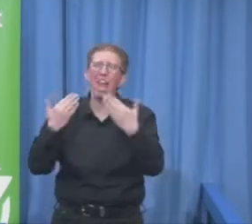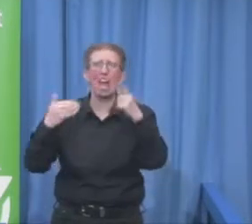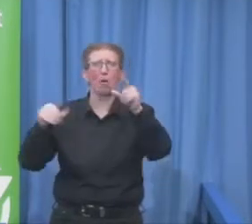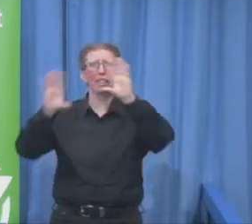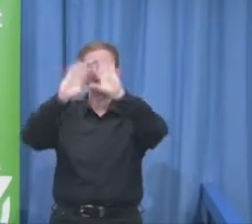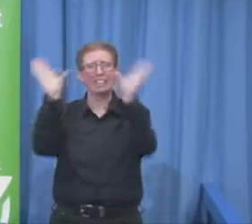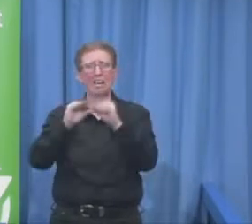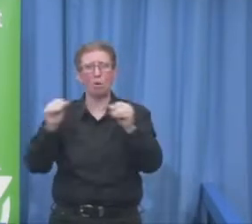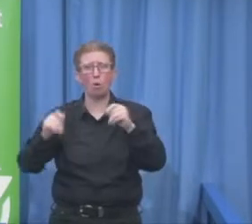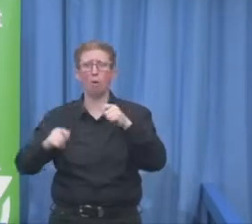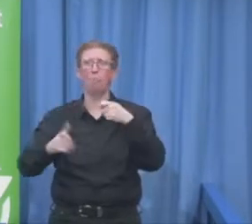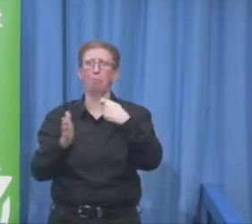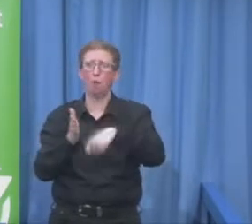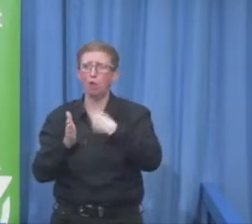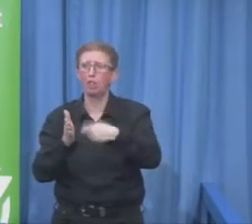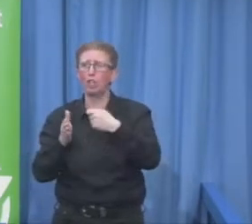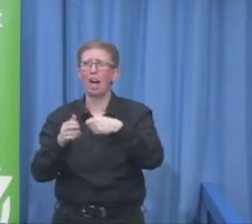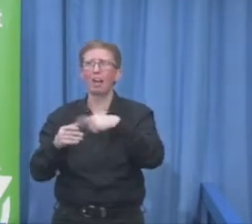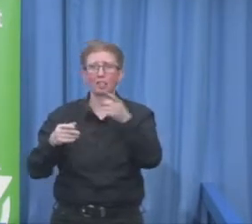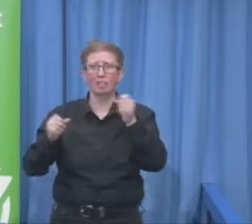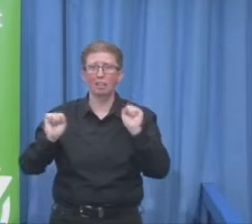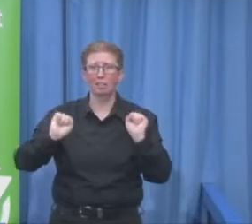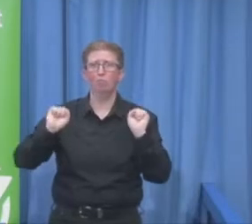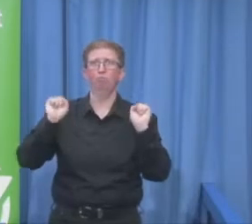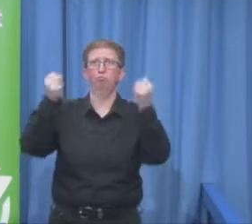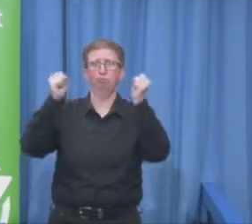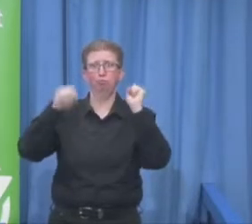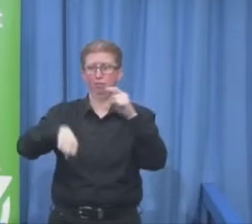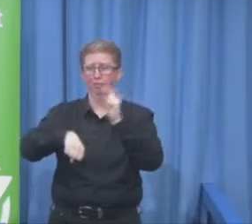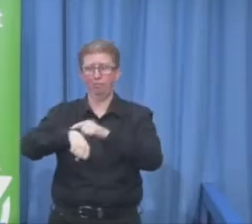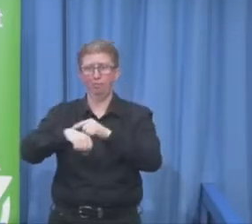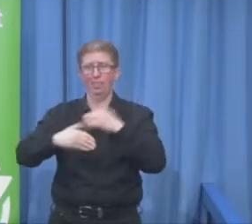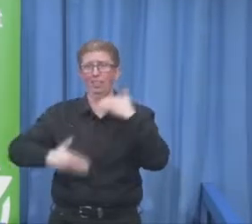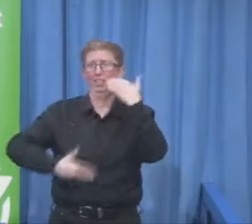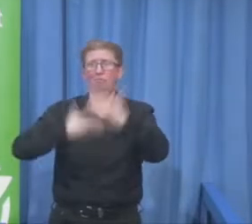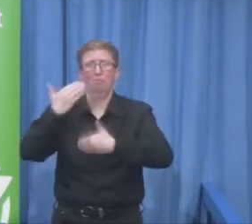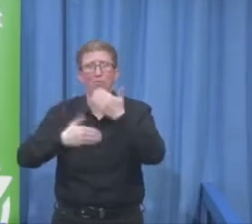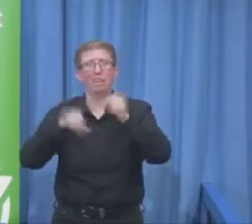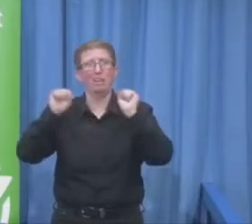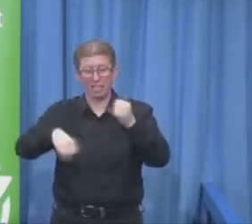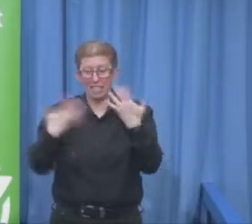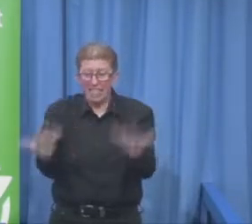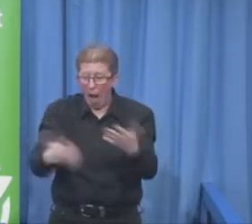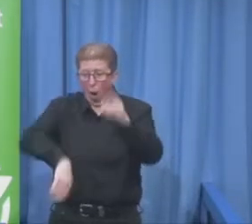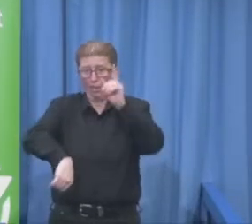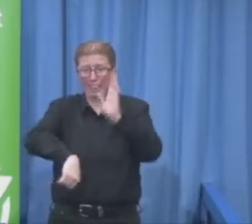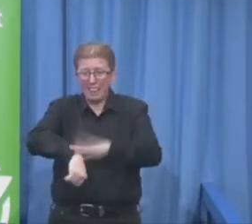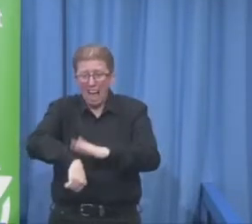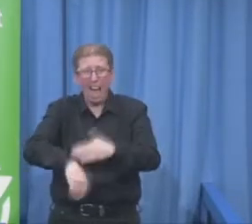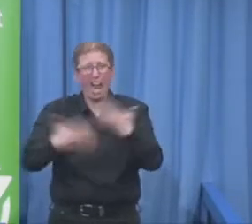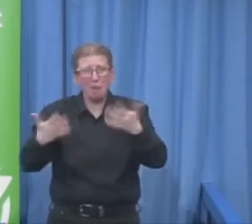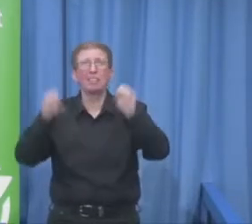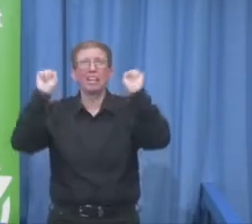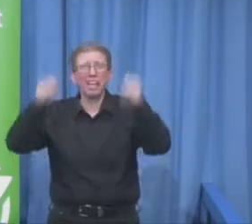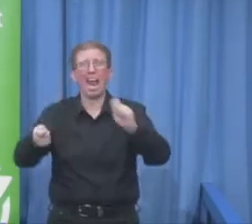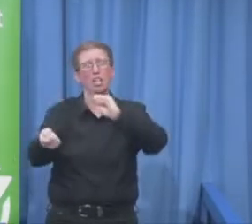the story. So, Caroline, thank you so much for the time. you very much. You're fantastic, and I really do say this. Magnum is a